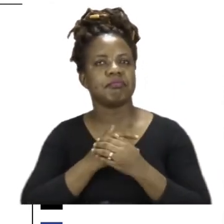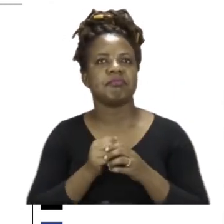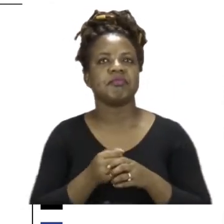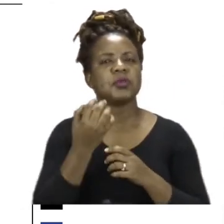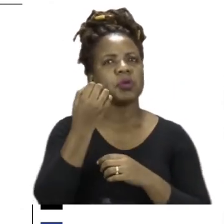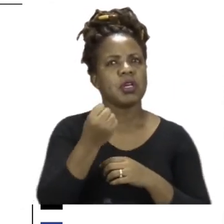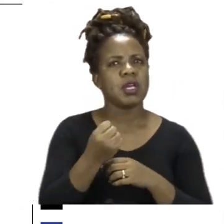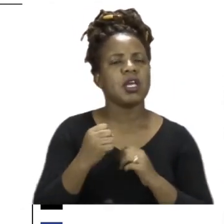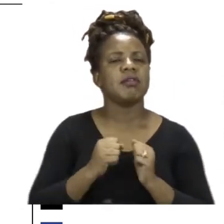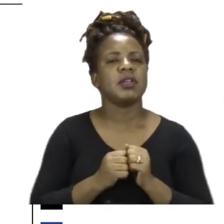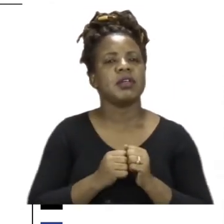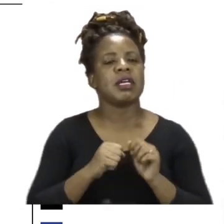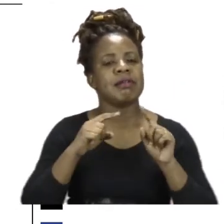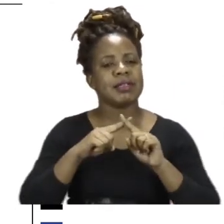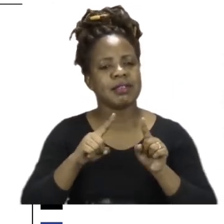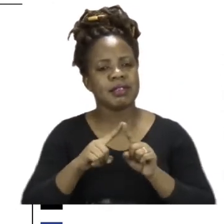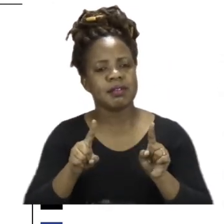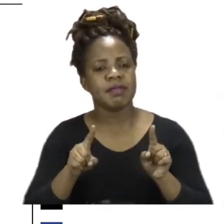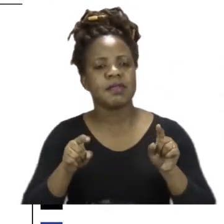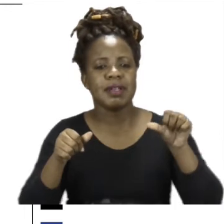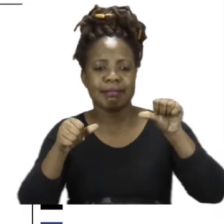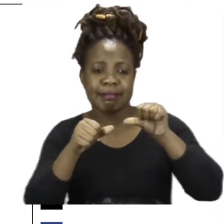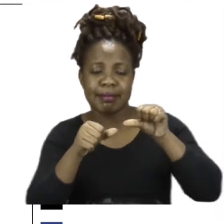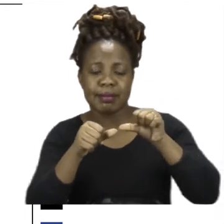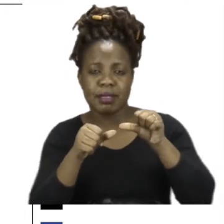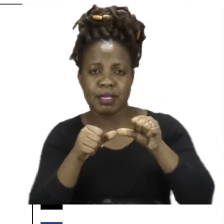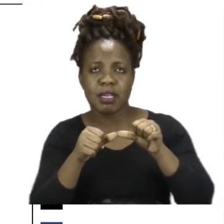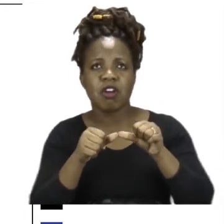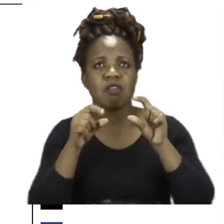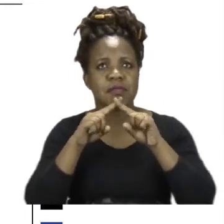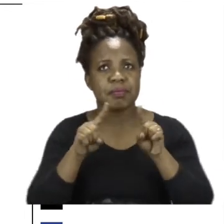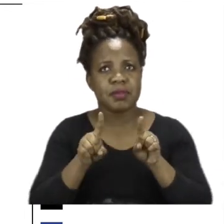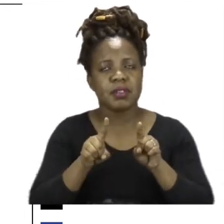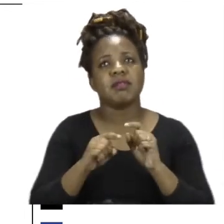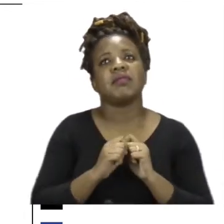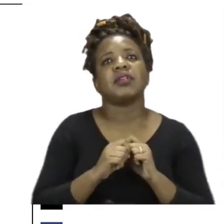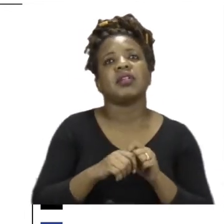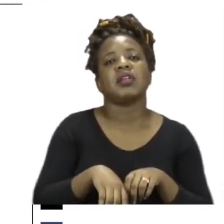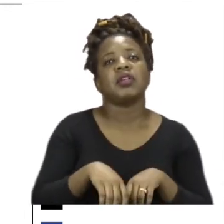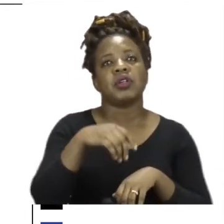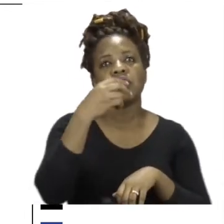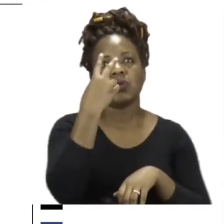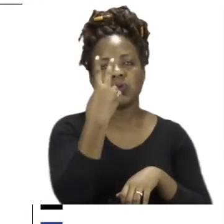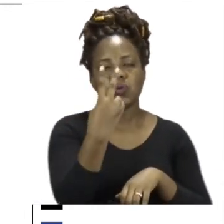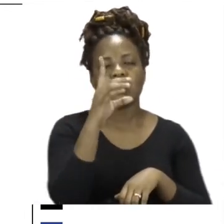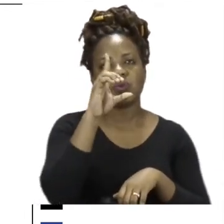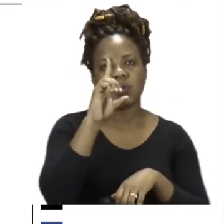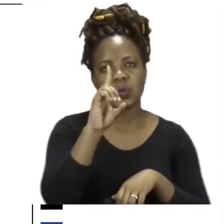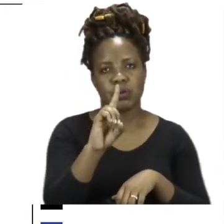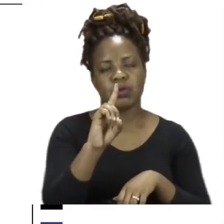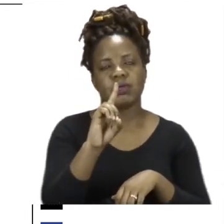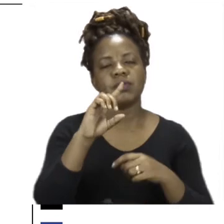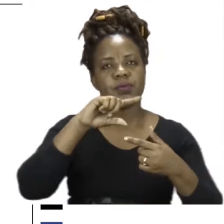different 2D shapes. So it is going to be your job to cut the shapes out. And